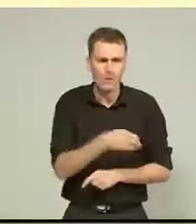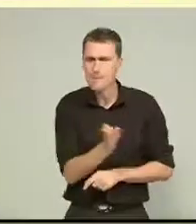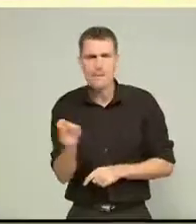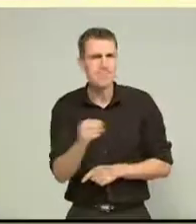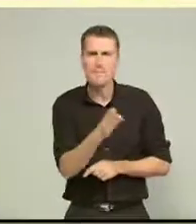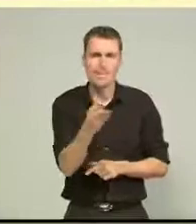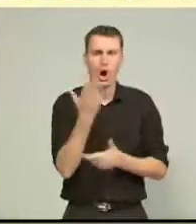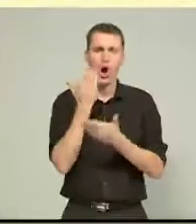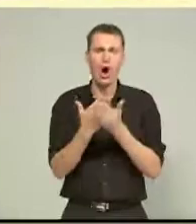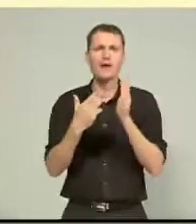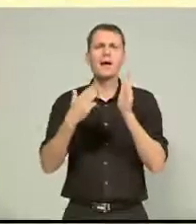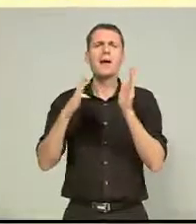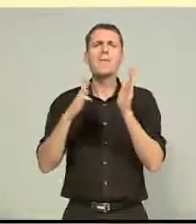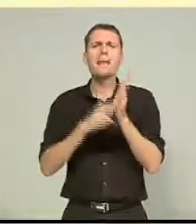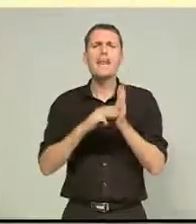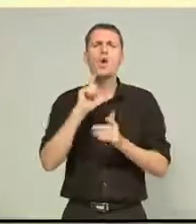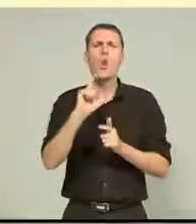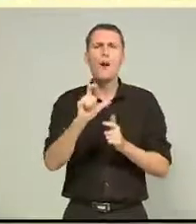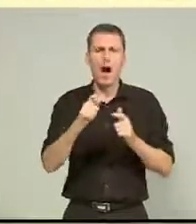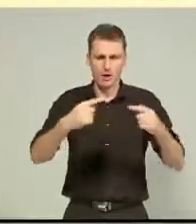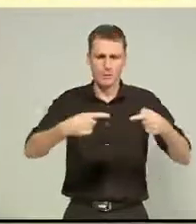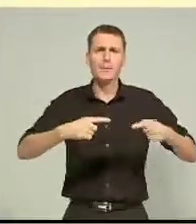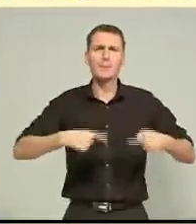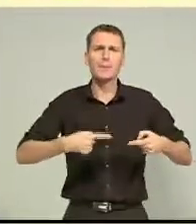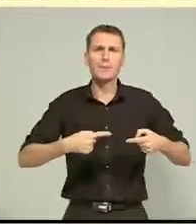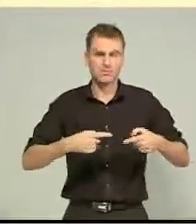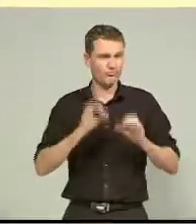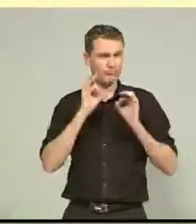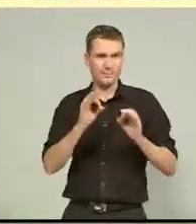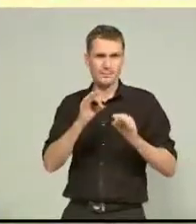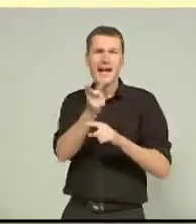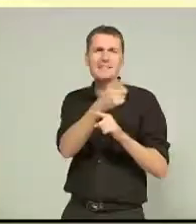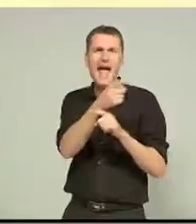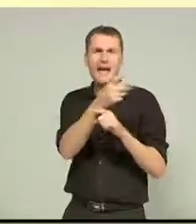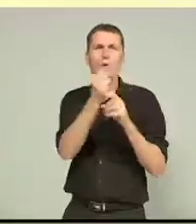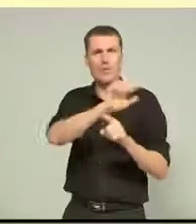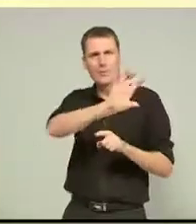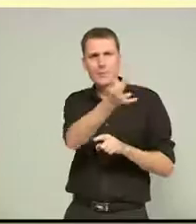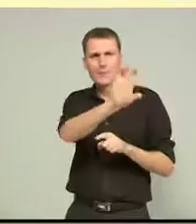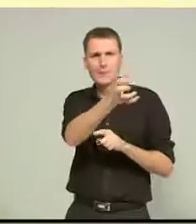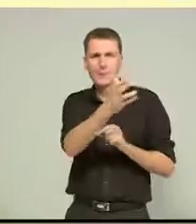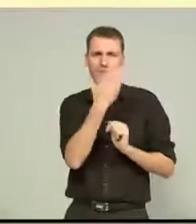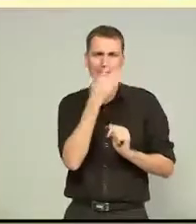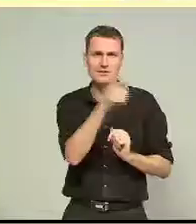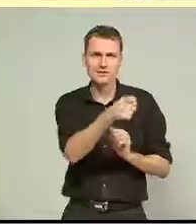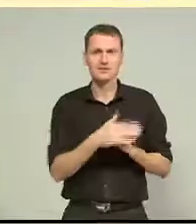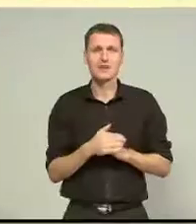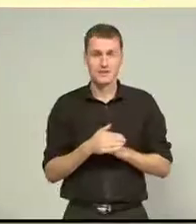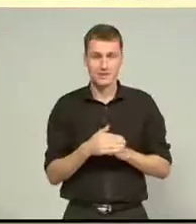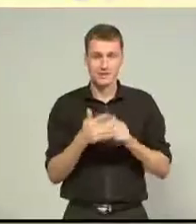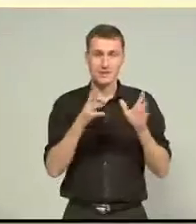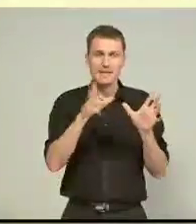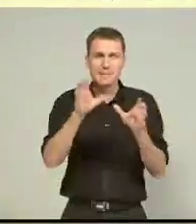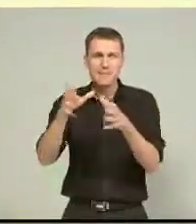chassis, so, I mean, what better chassis to have for a tank that's got a spinning weapon on the front. The 10 teams were battling through three different